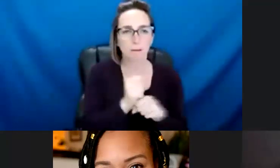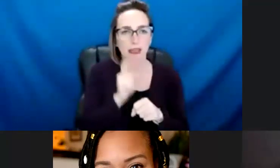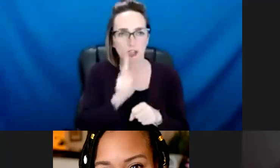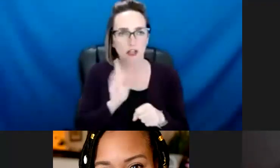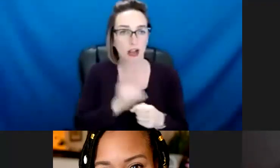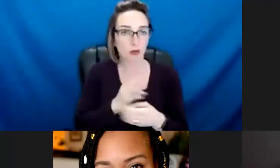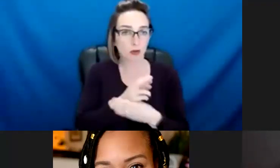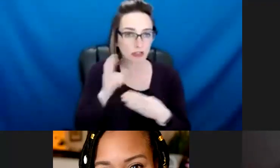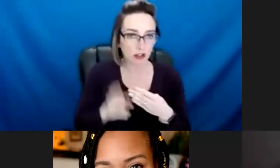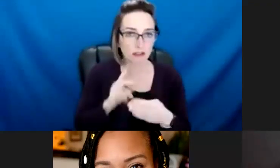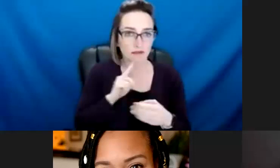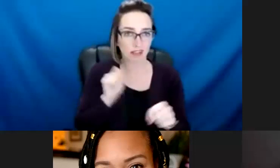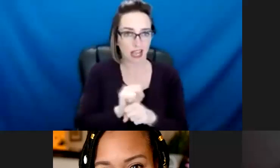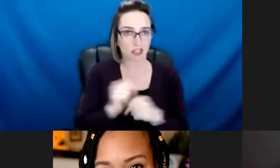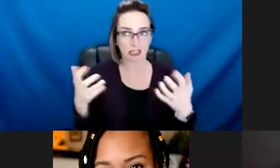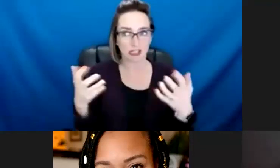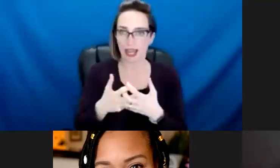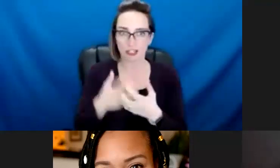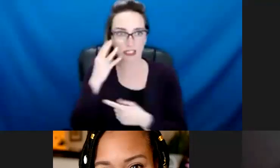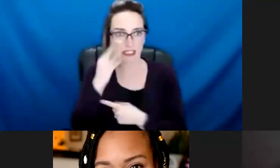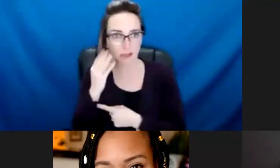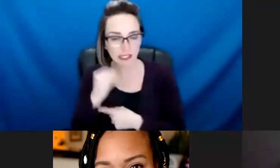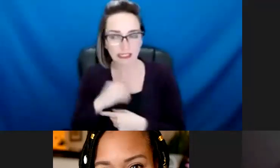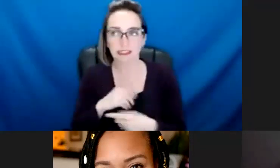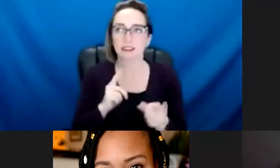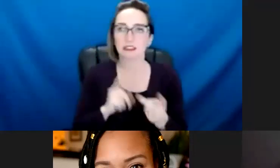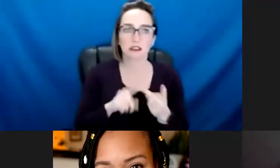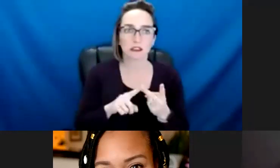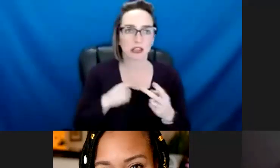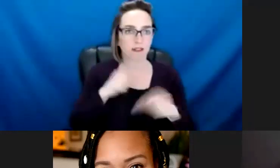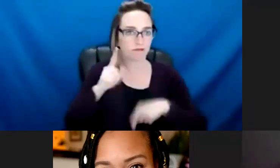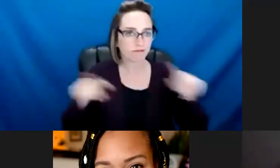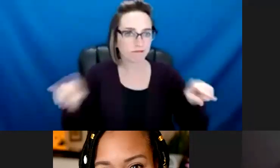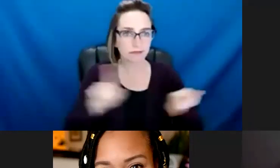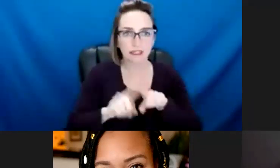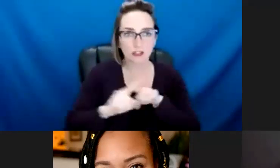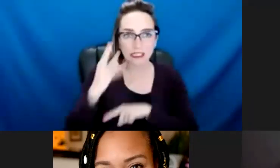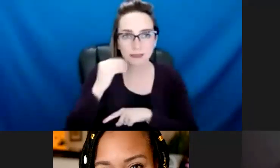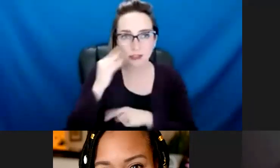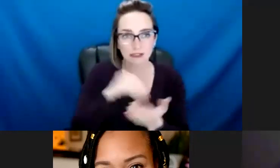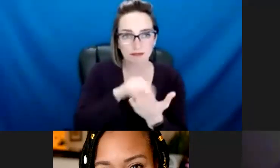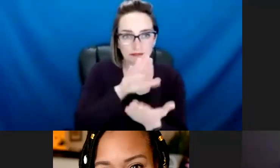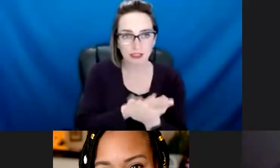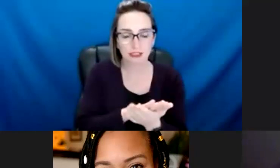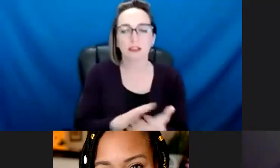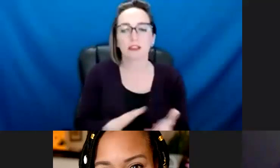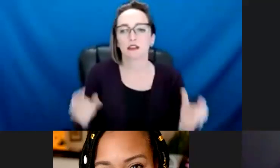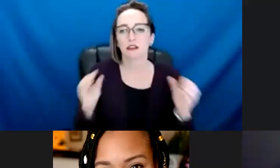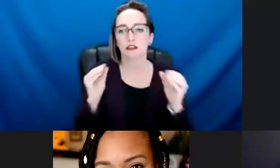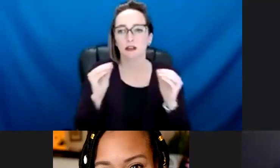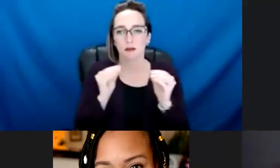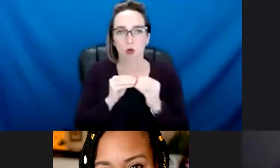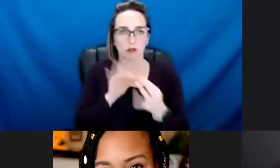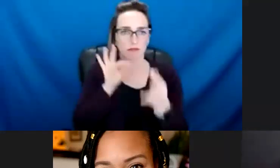in participants experiences. It captures different perspectives and when taken together allows for a more complete picture of the current situation.